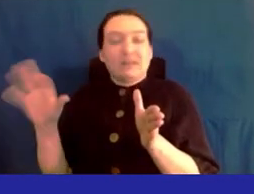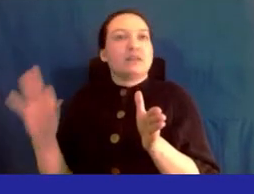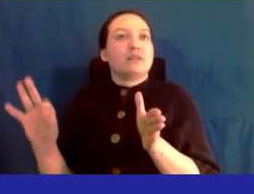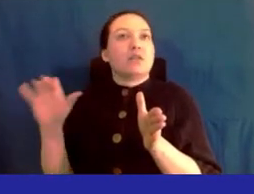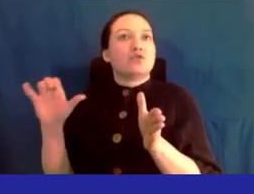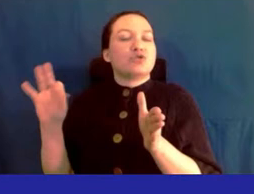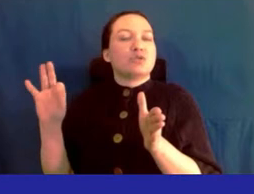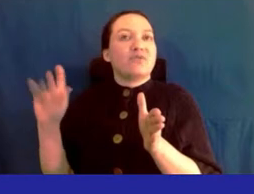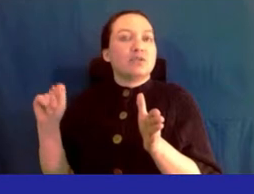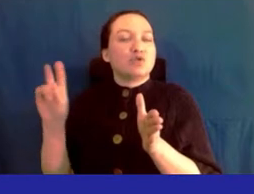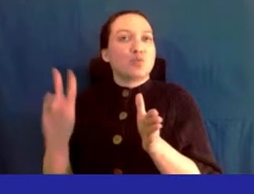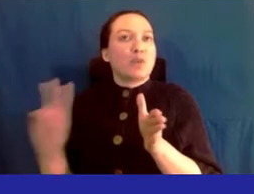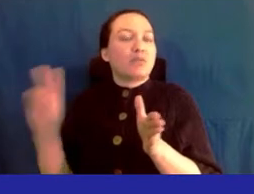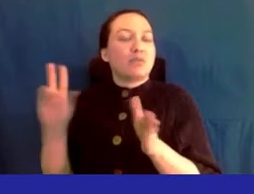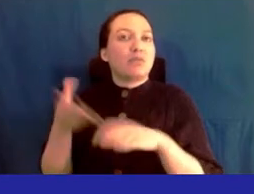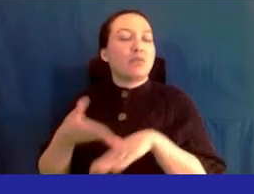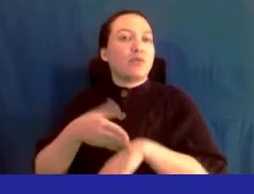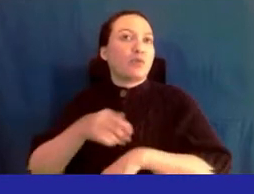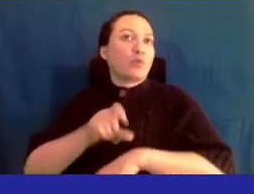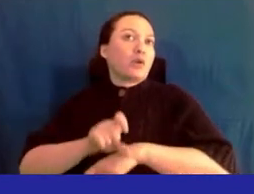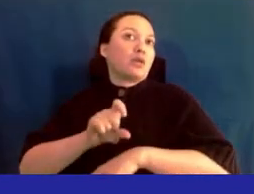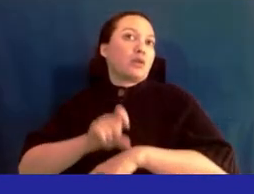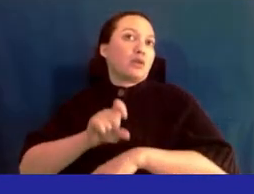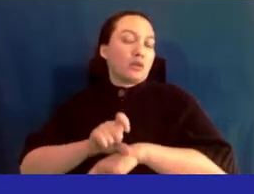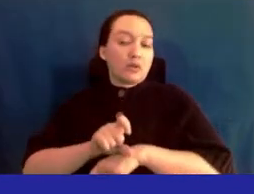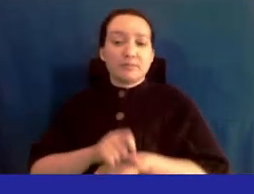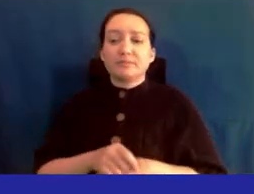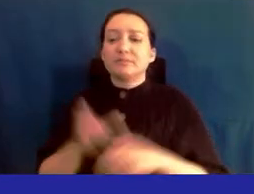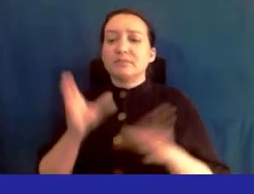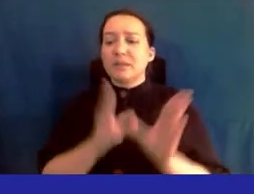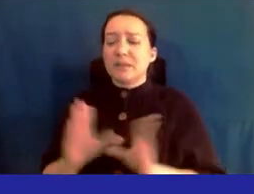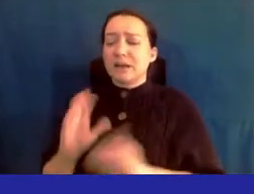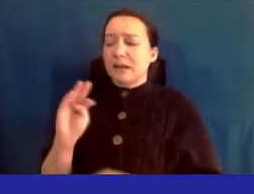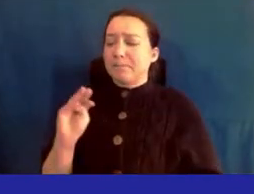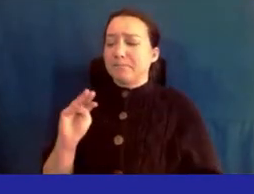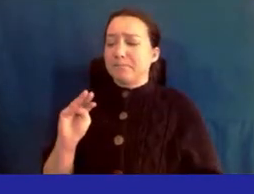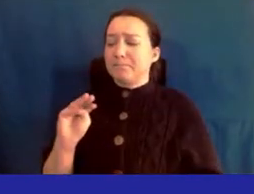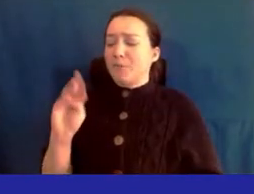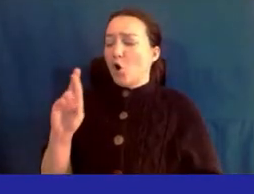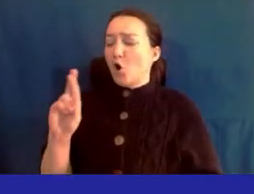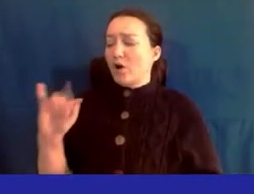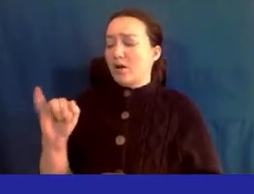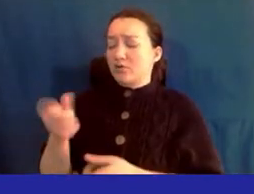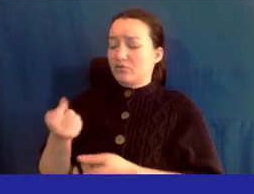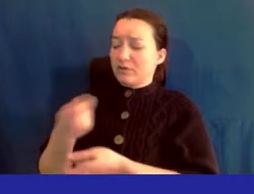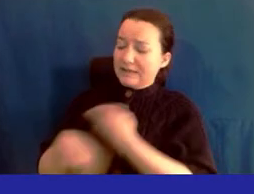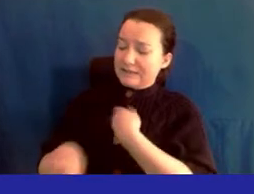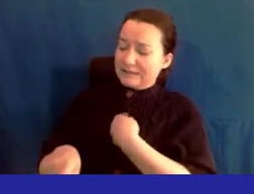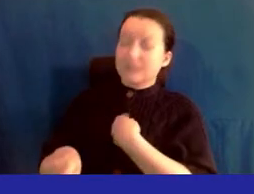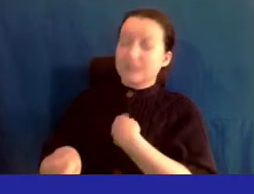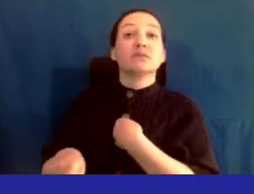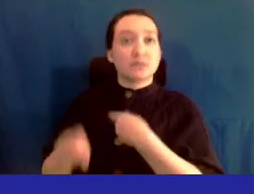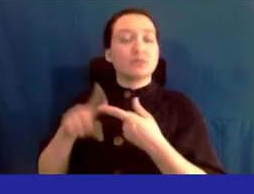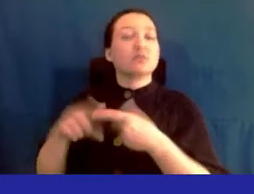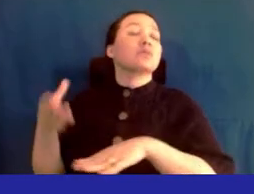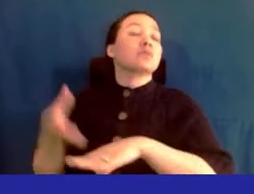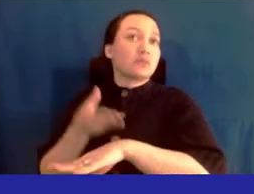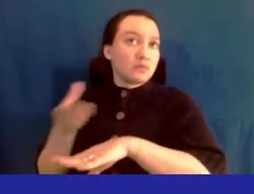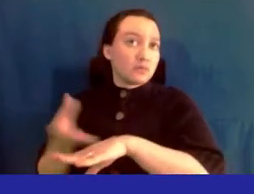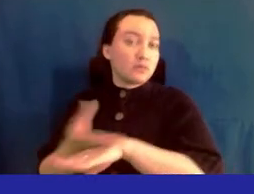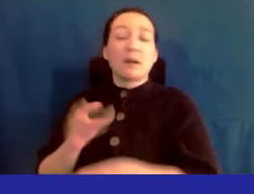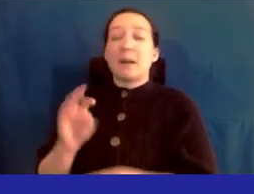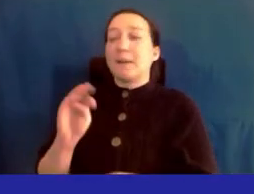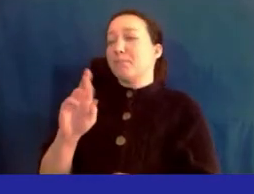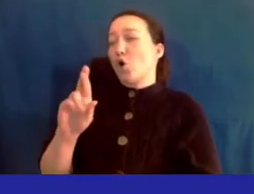work also in the work works of plans for mri mri replacement and renovation the